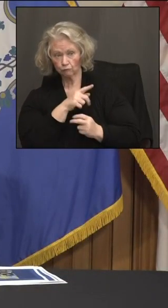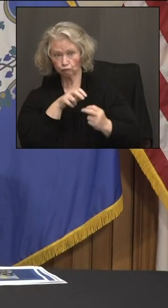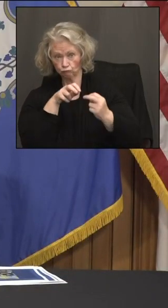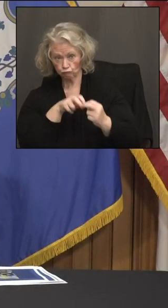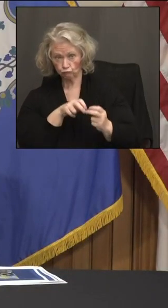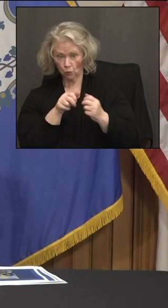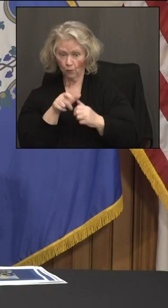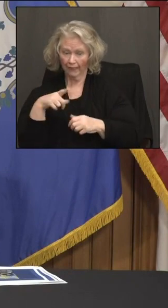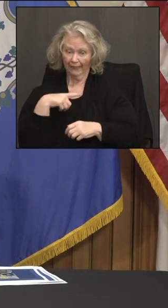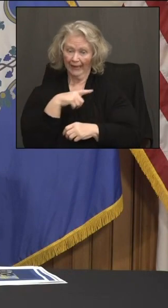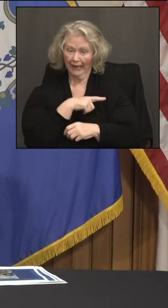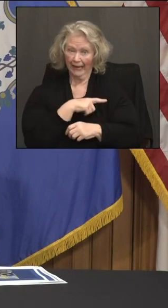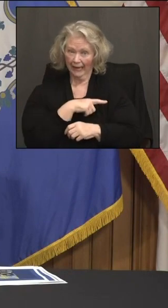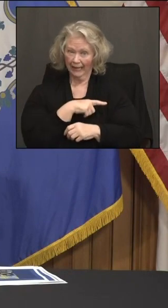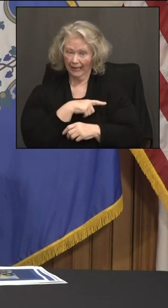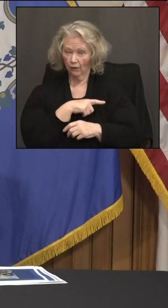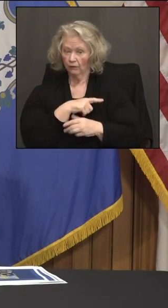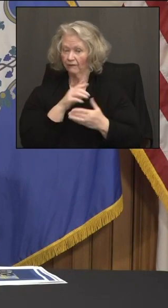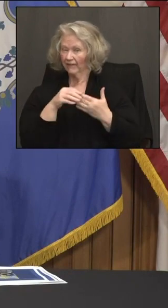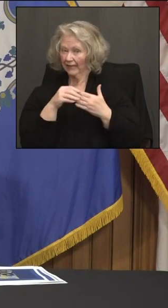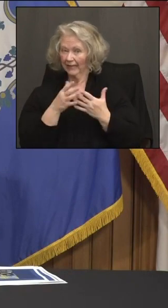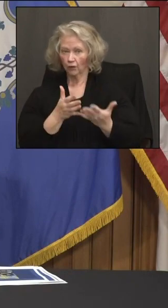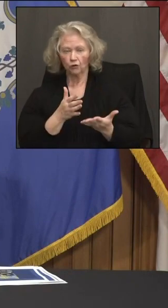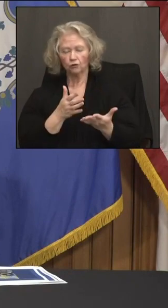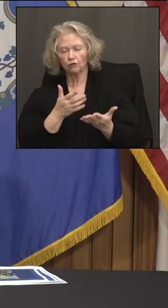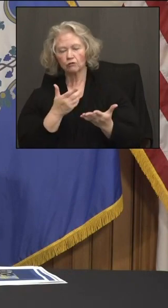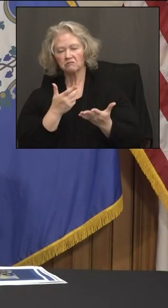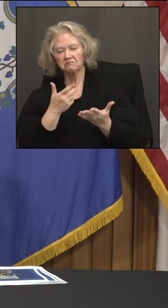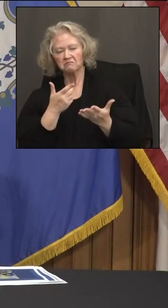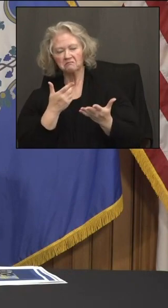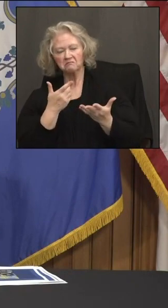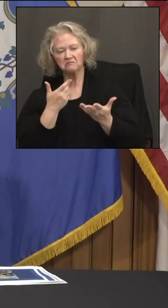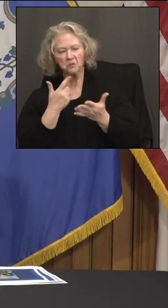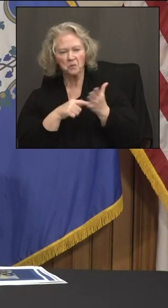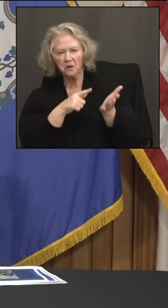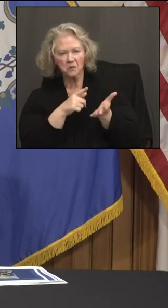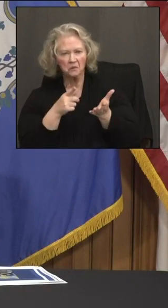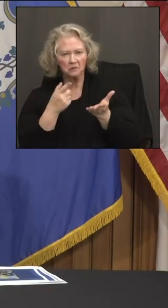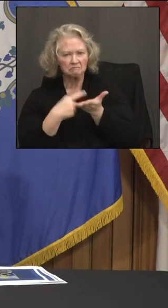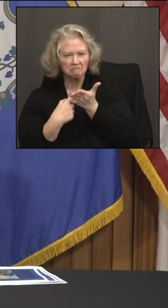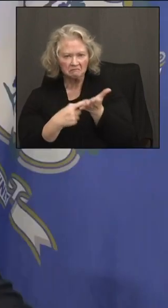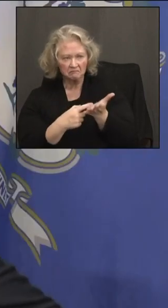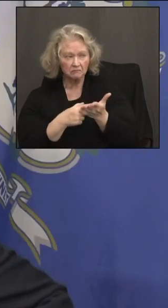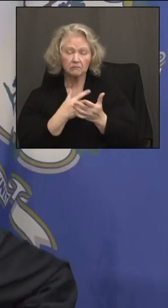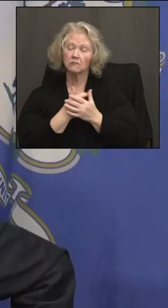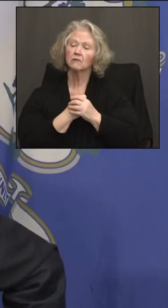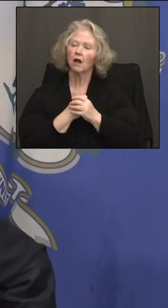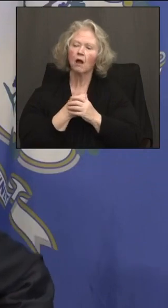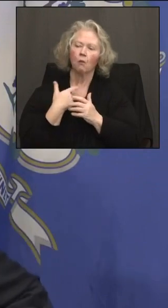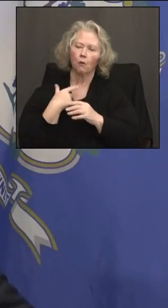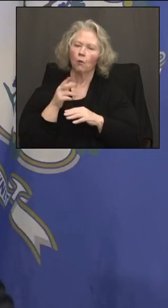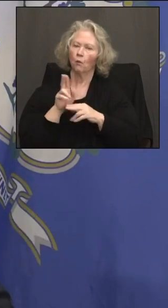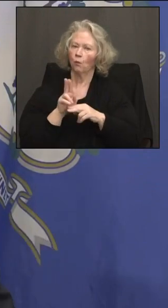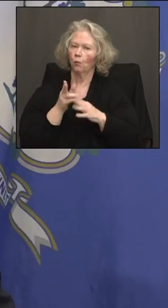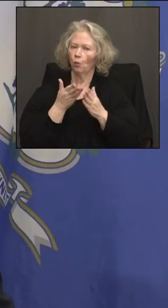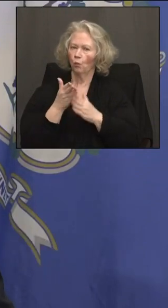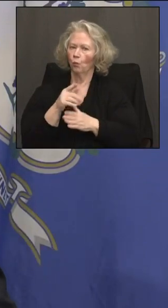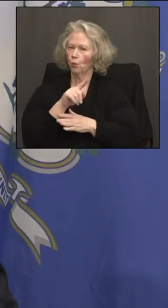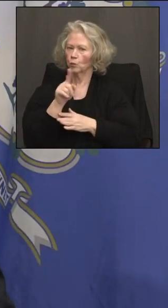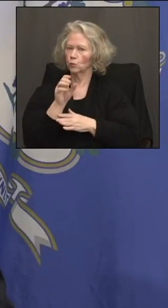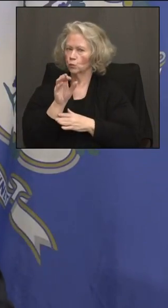legislative leaders today. How would you characterize that meeting? What did you guys go over? I sat down via Zoom, to be exact.